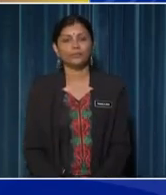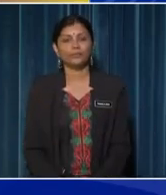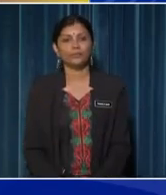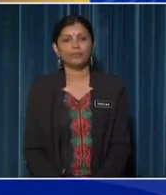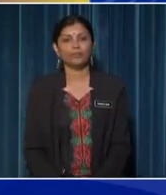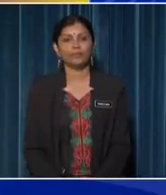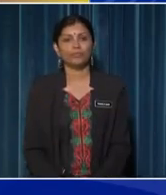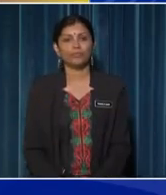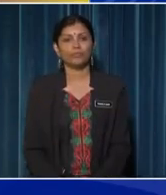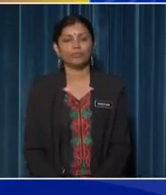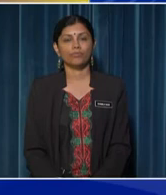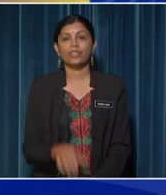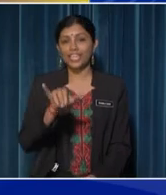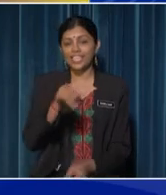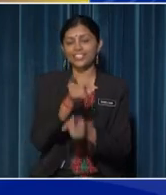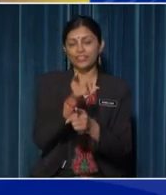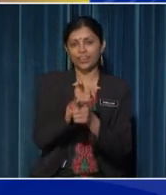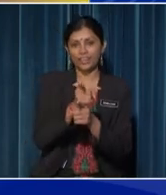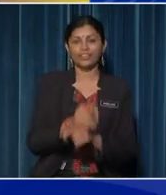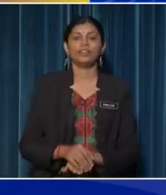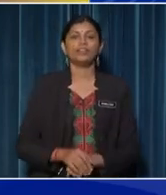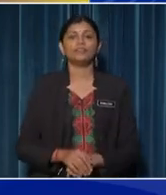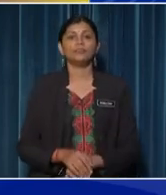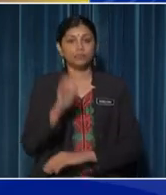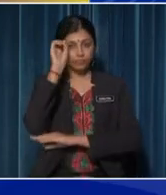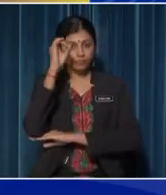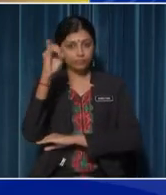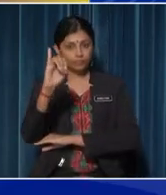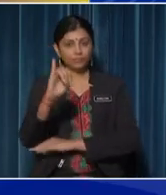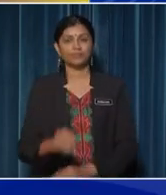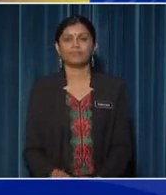Yes, you are correct by observing